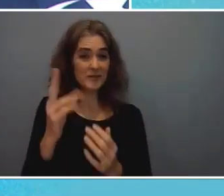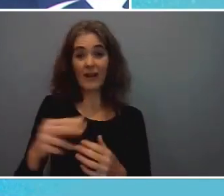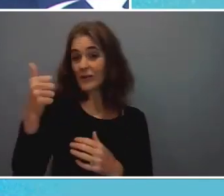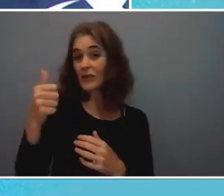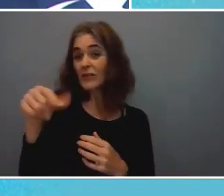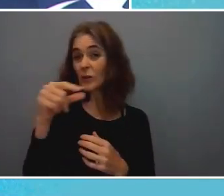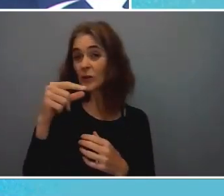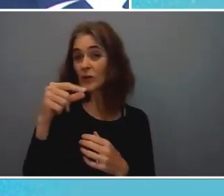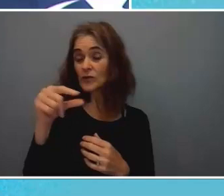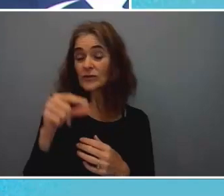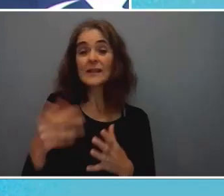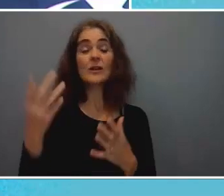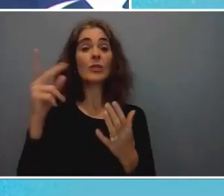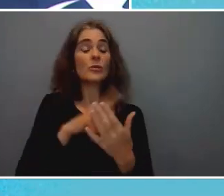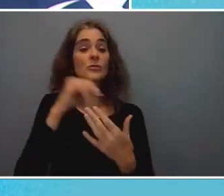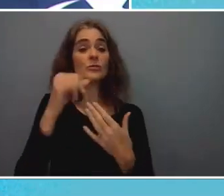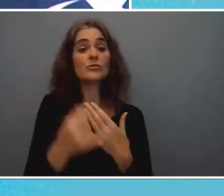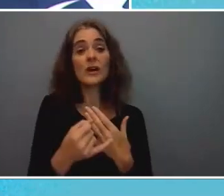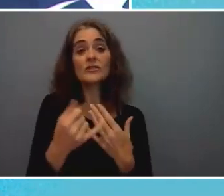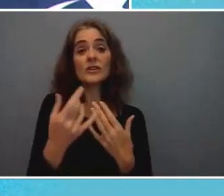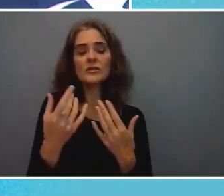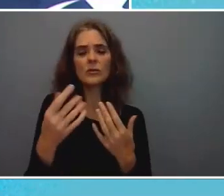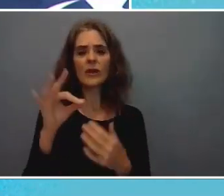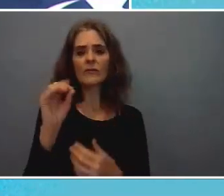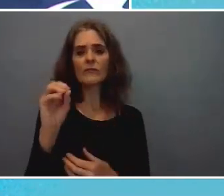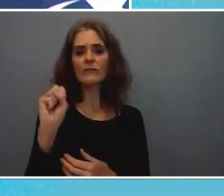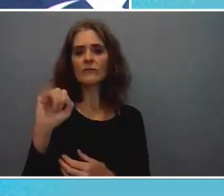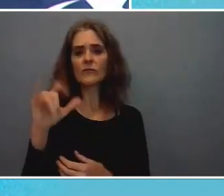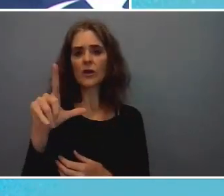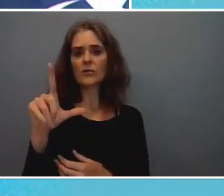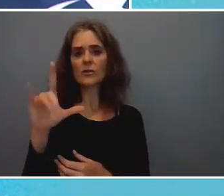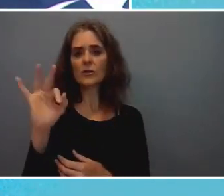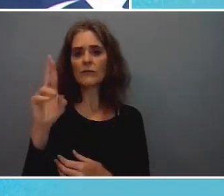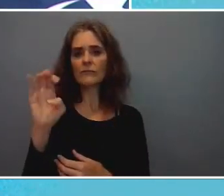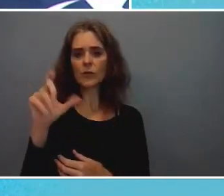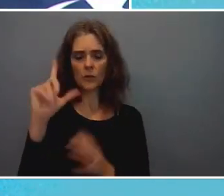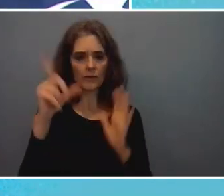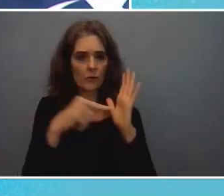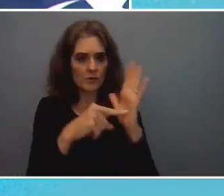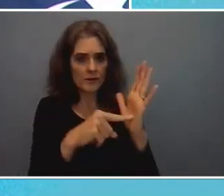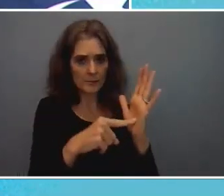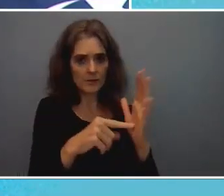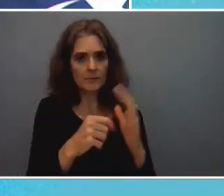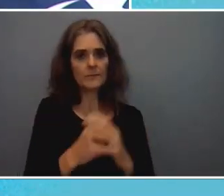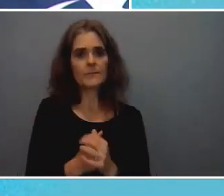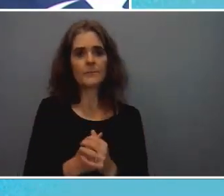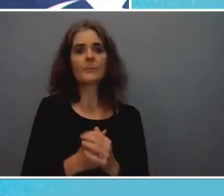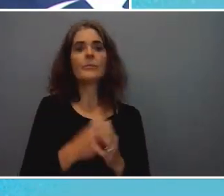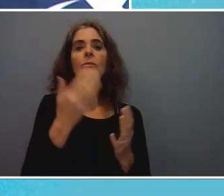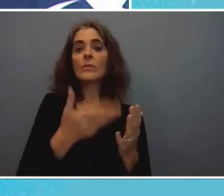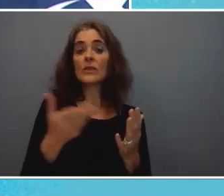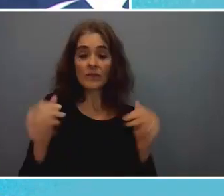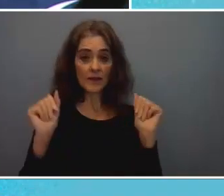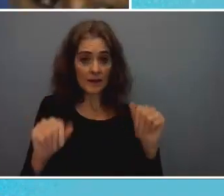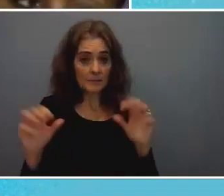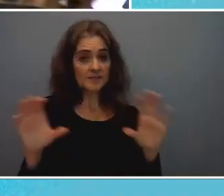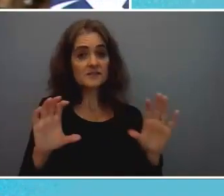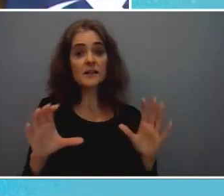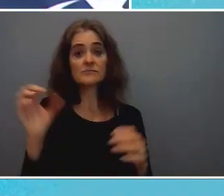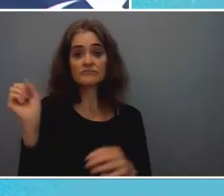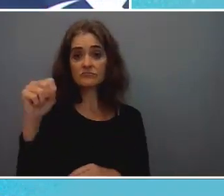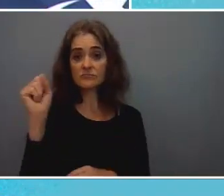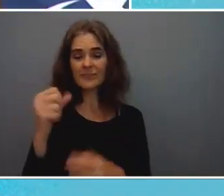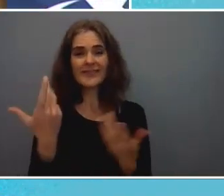vis-a-vis uh fossil fuel projects um there are things that can be done but this is this is the